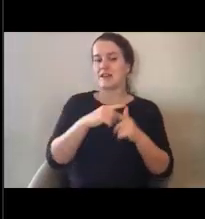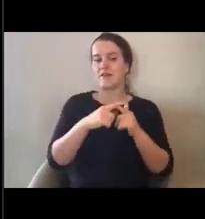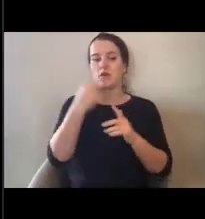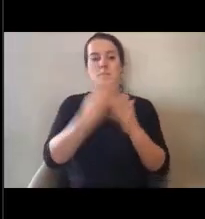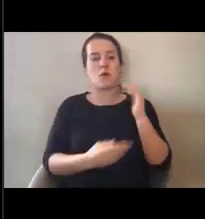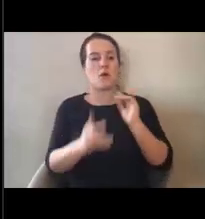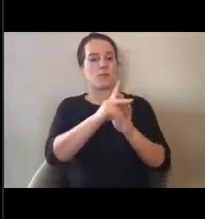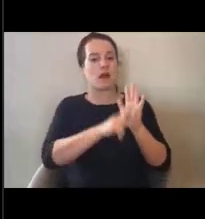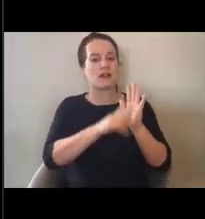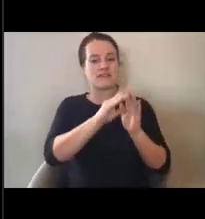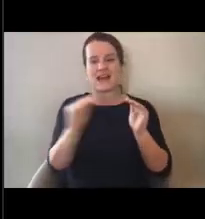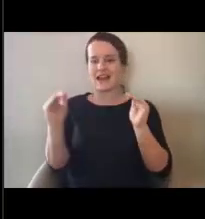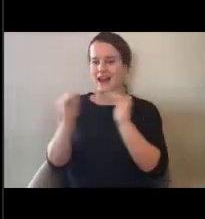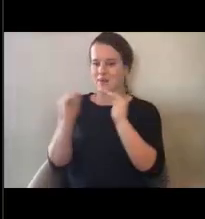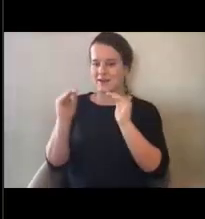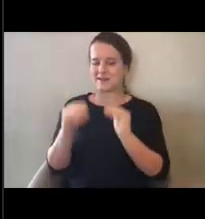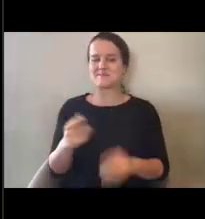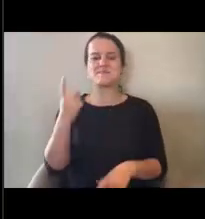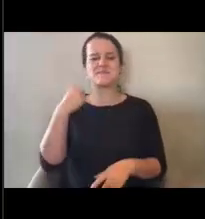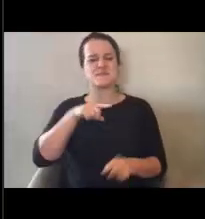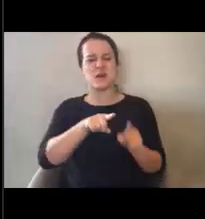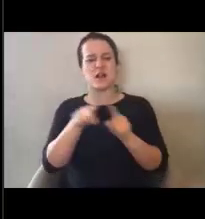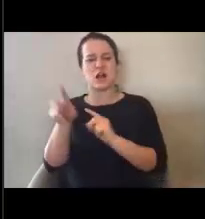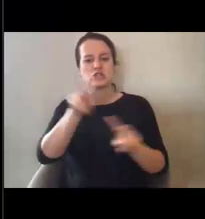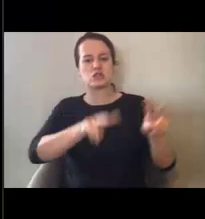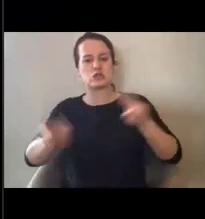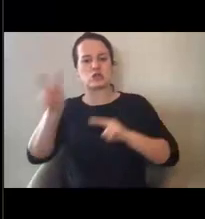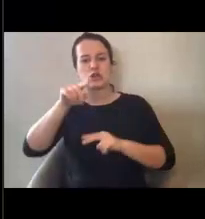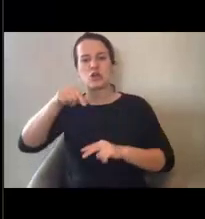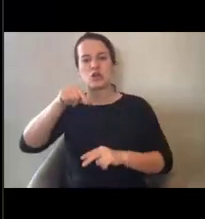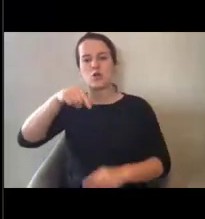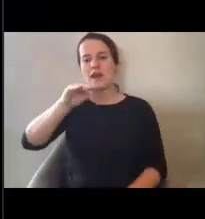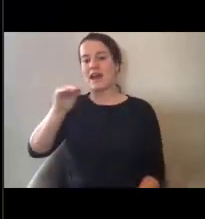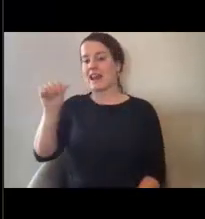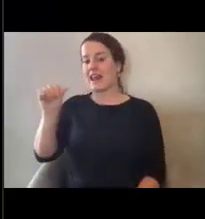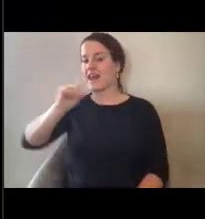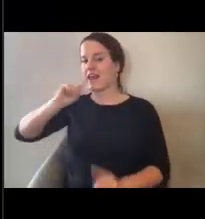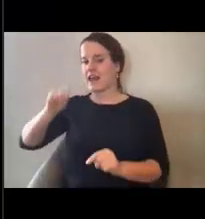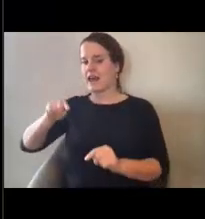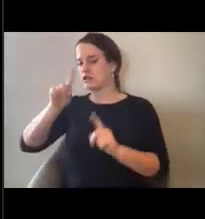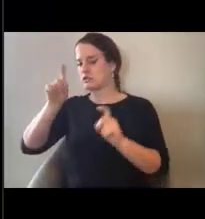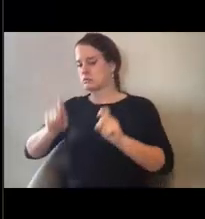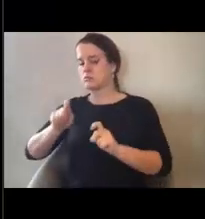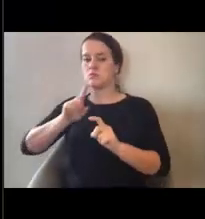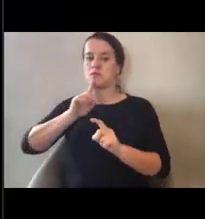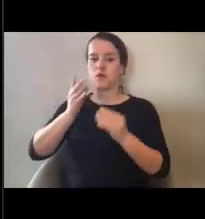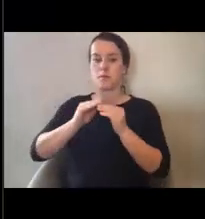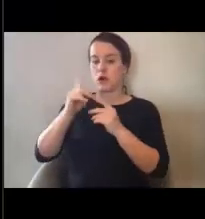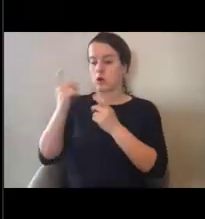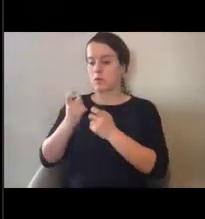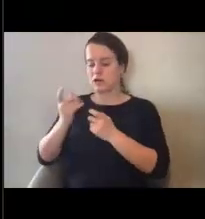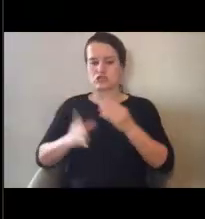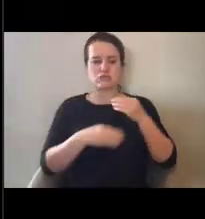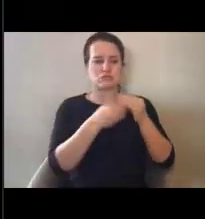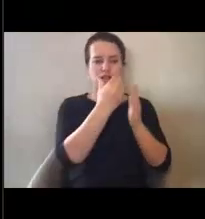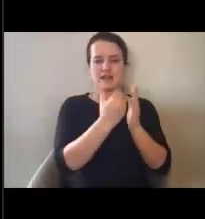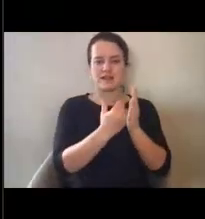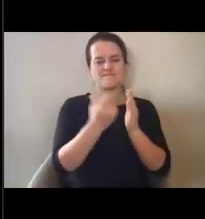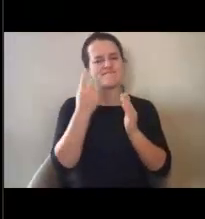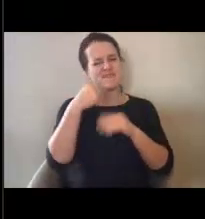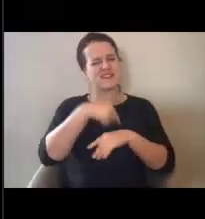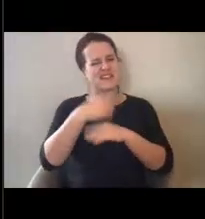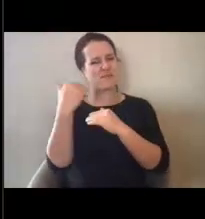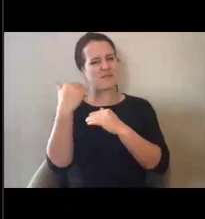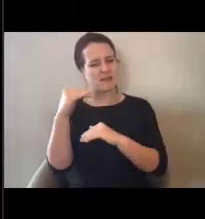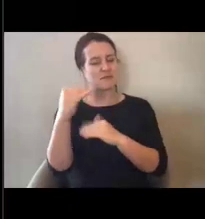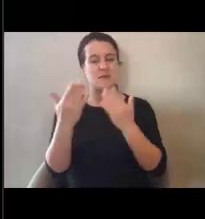equity. We will also be monitoring the Q&A chat box for additional questions. Due to our limited webinar time, we may